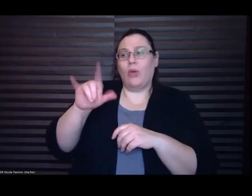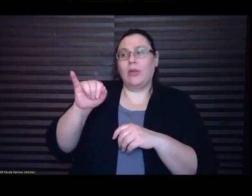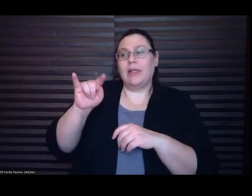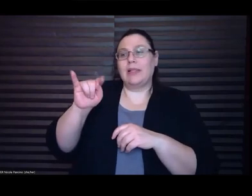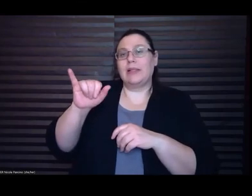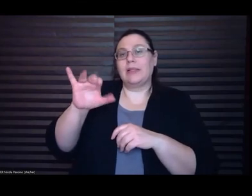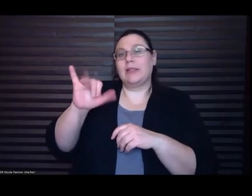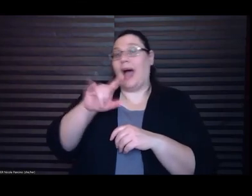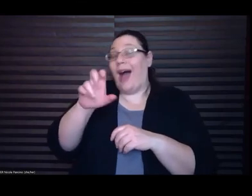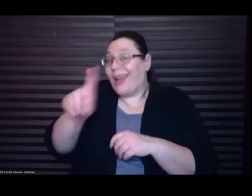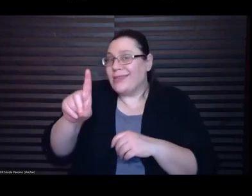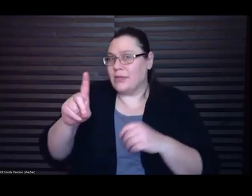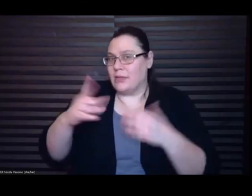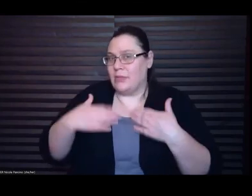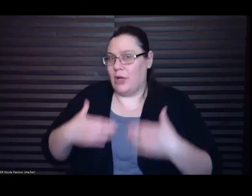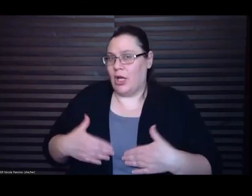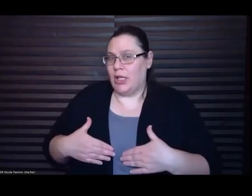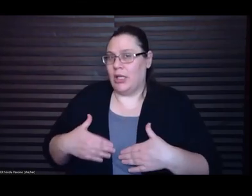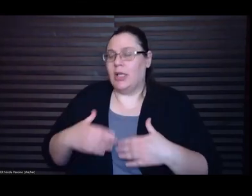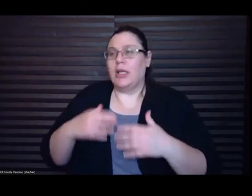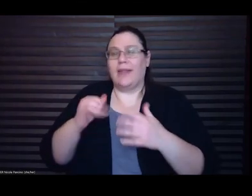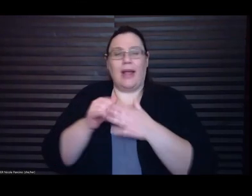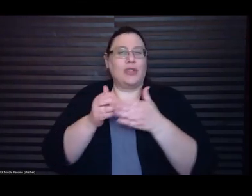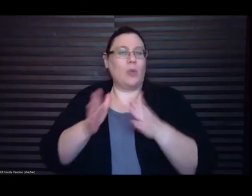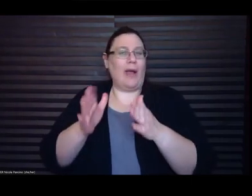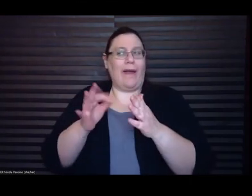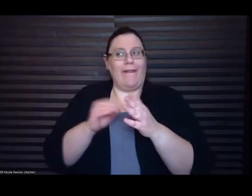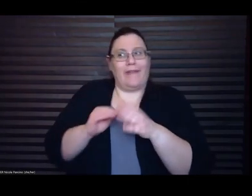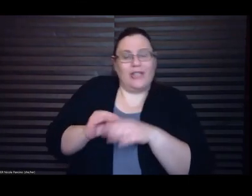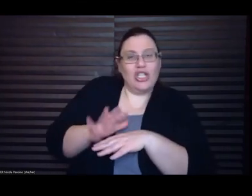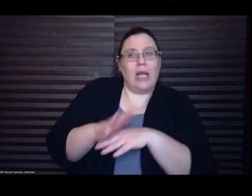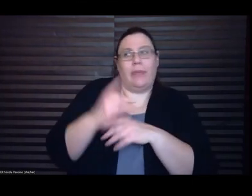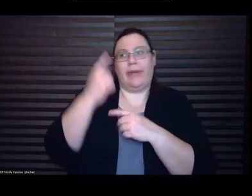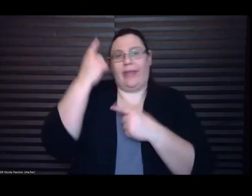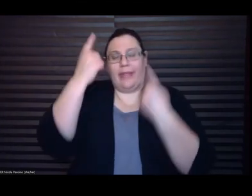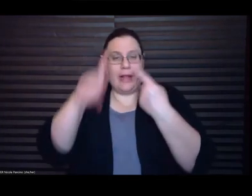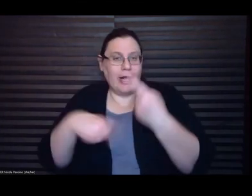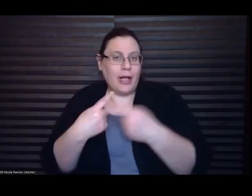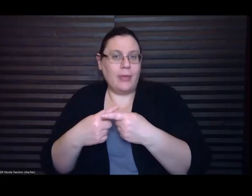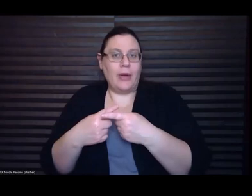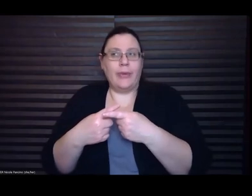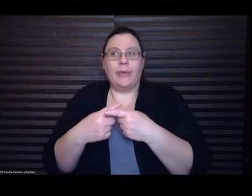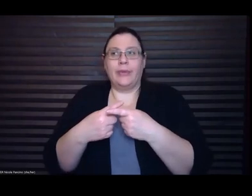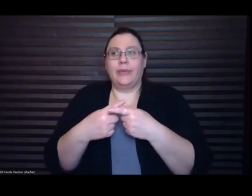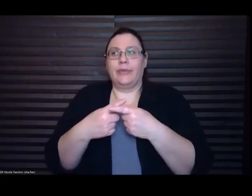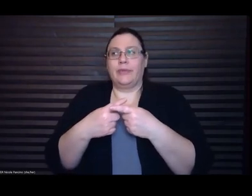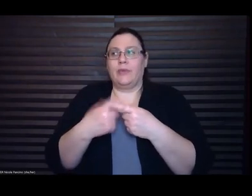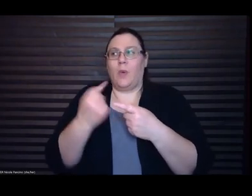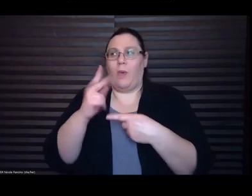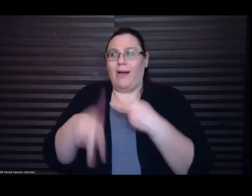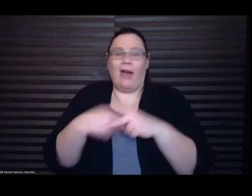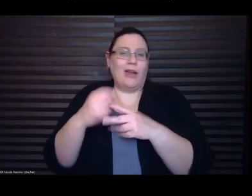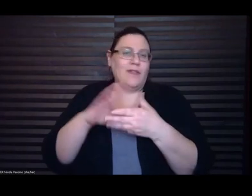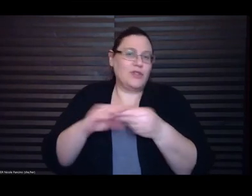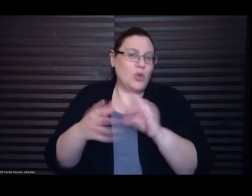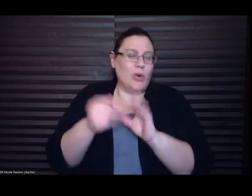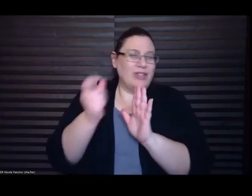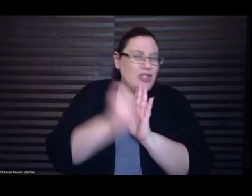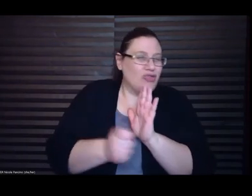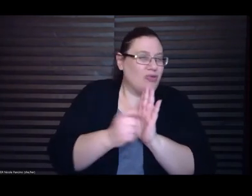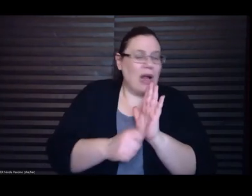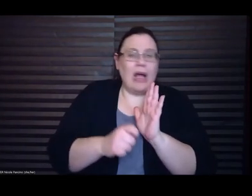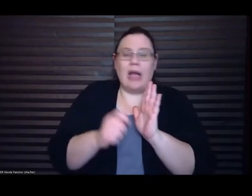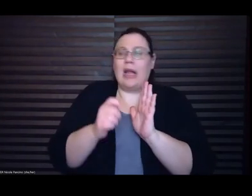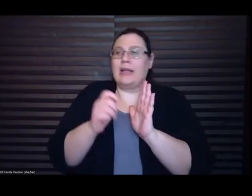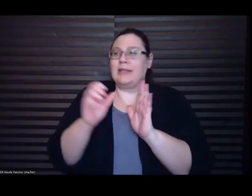and thinking about like what kind of stories you want to write or like, I mean, that's like such a central sort of piece of it and so, yeah, so when I was sort of